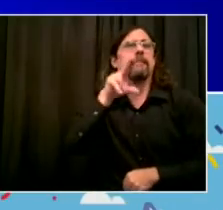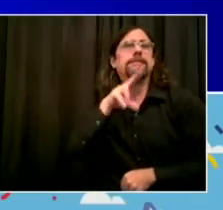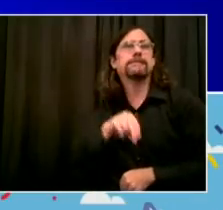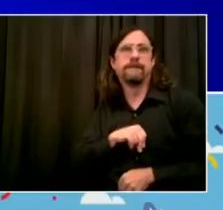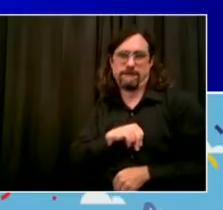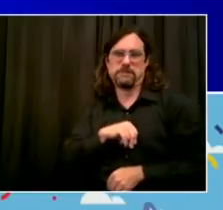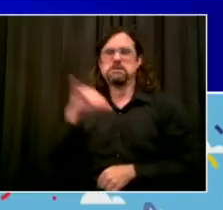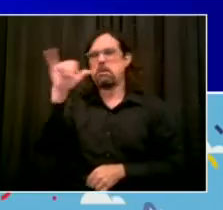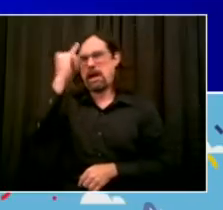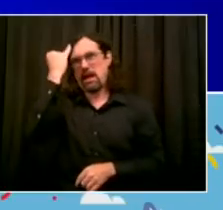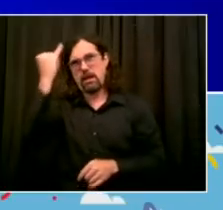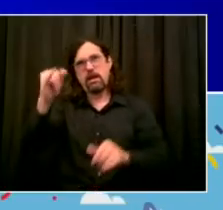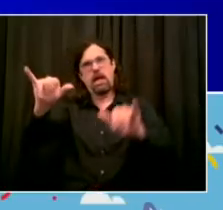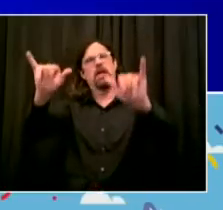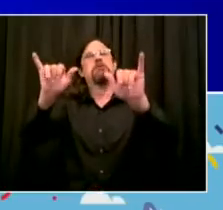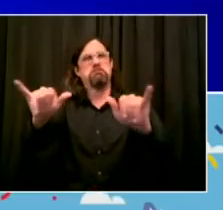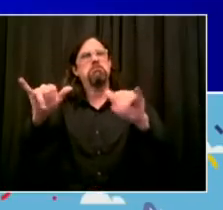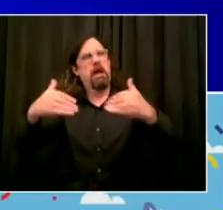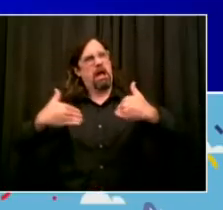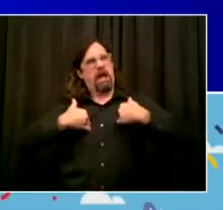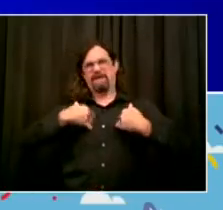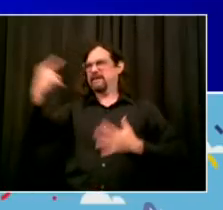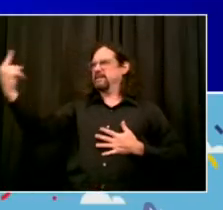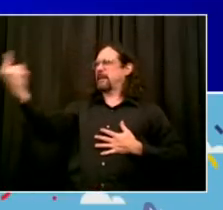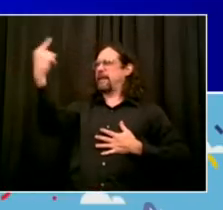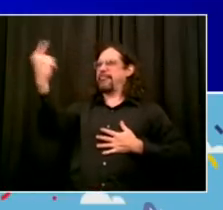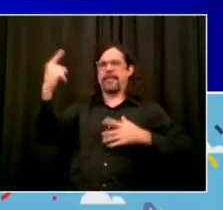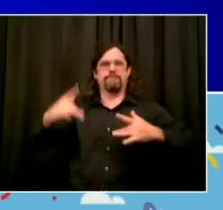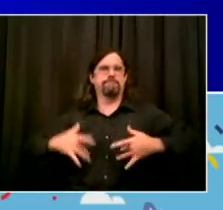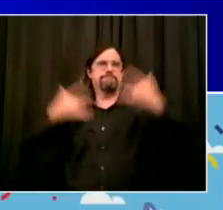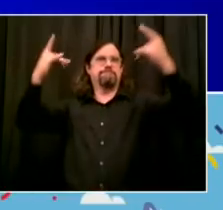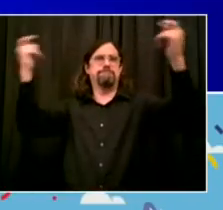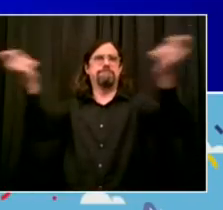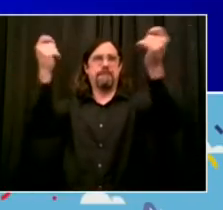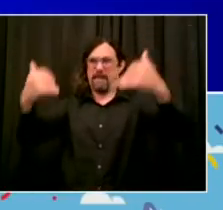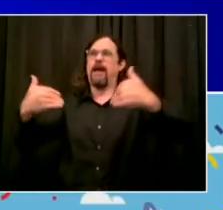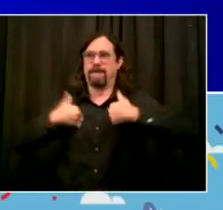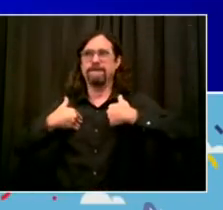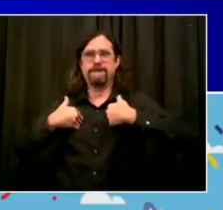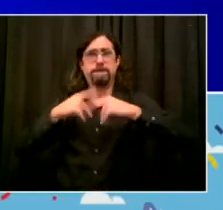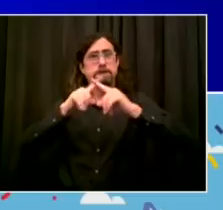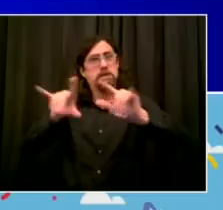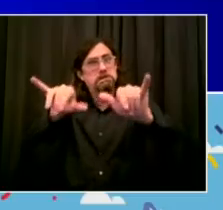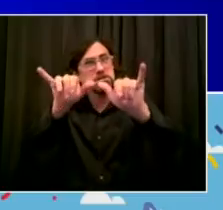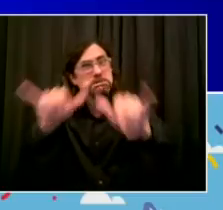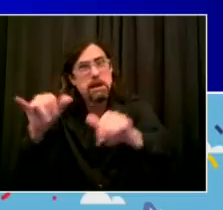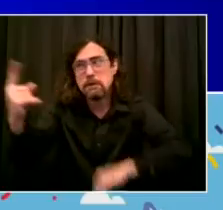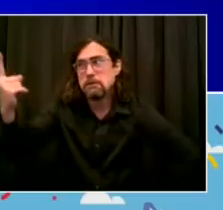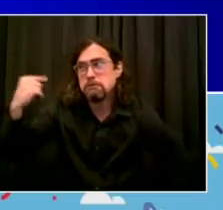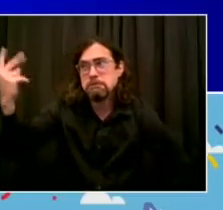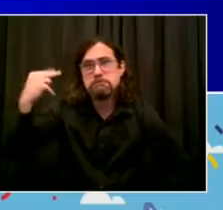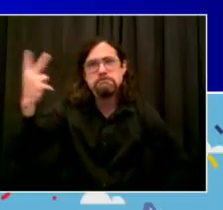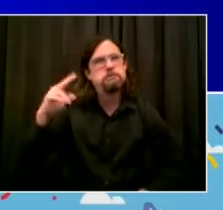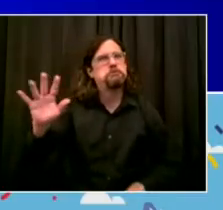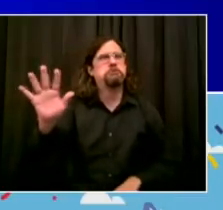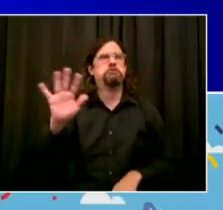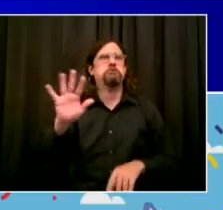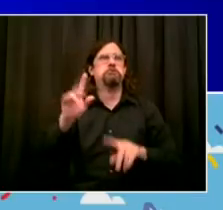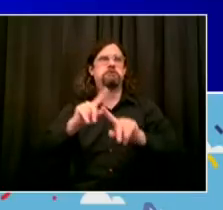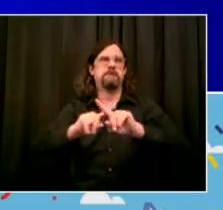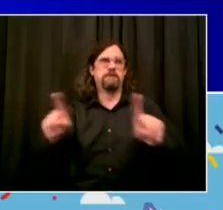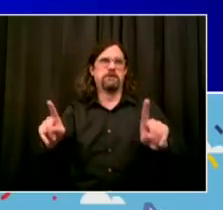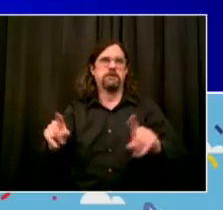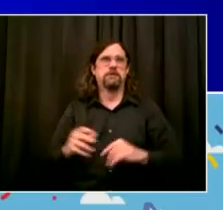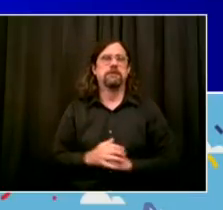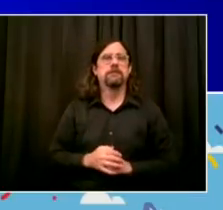on television, online. Not a live parade, but something that will really give us that warmth and that great feeling we